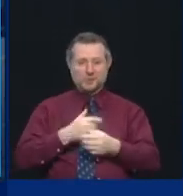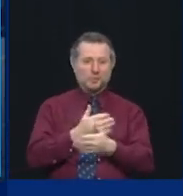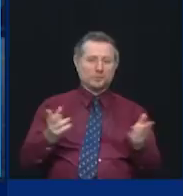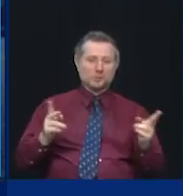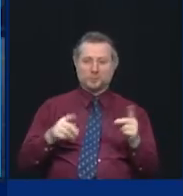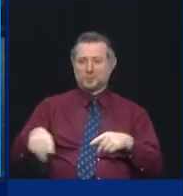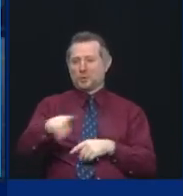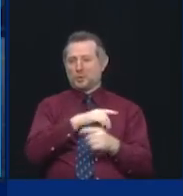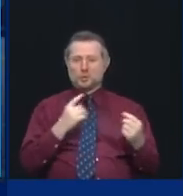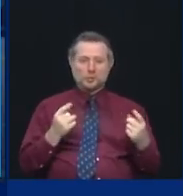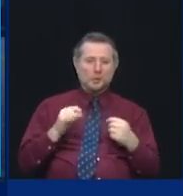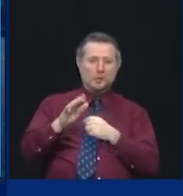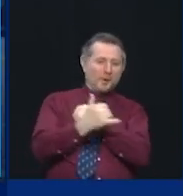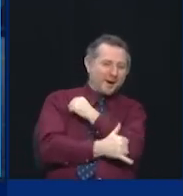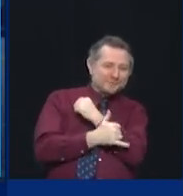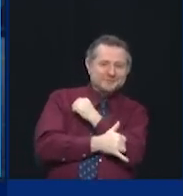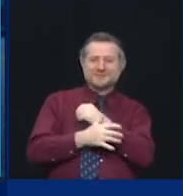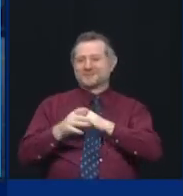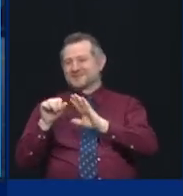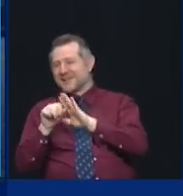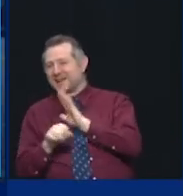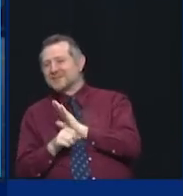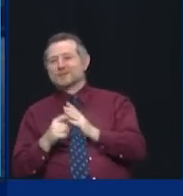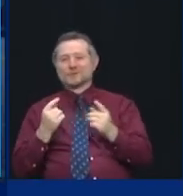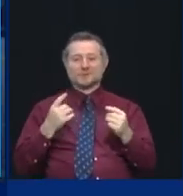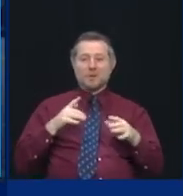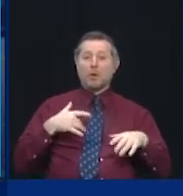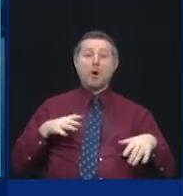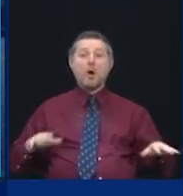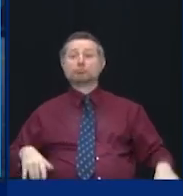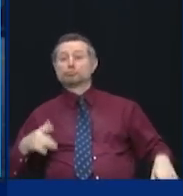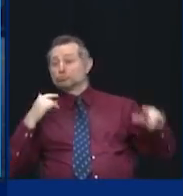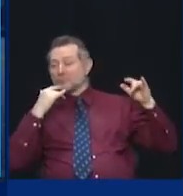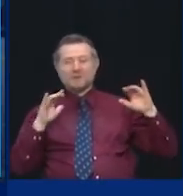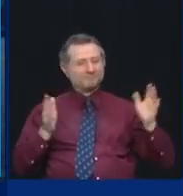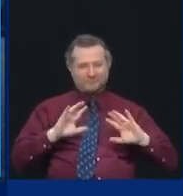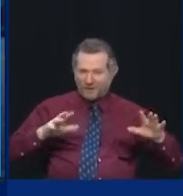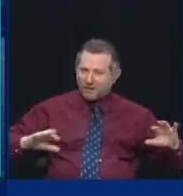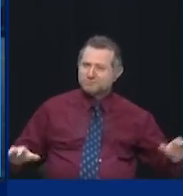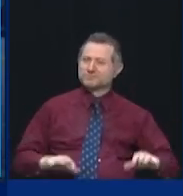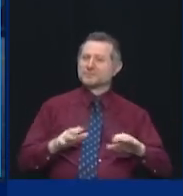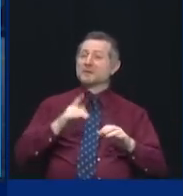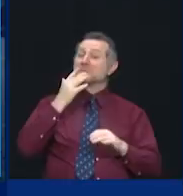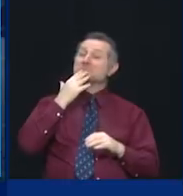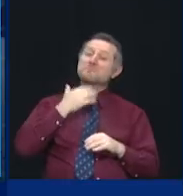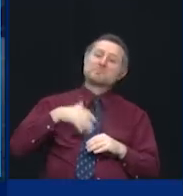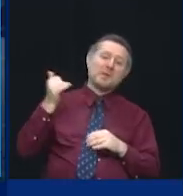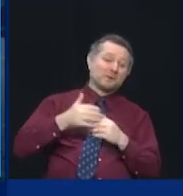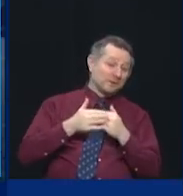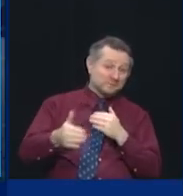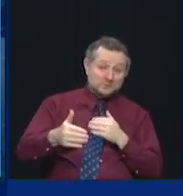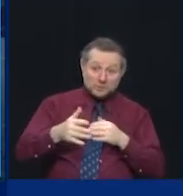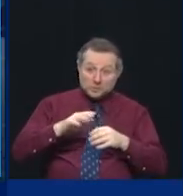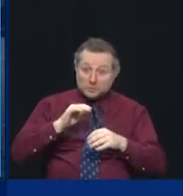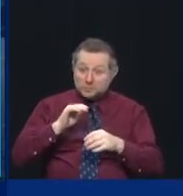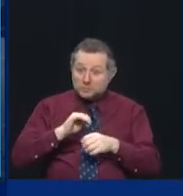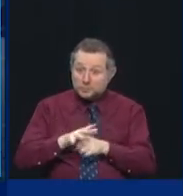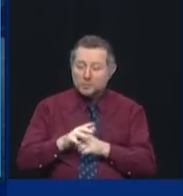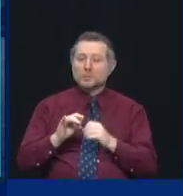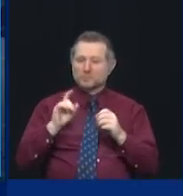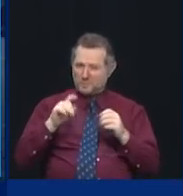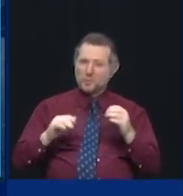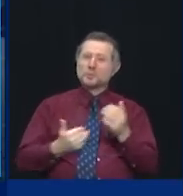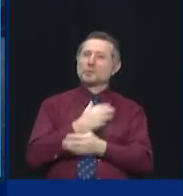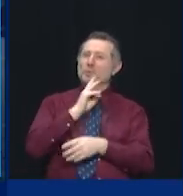that country do. Post-COVID is going to be a different reality. Pre-COVID was